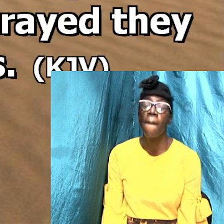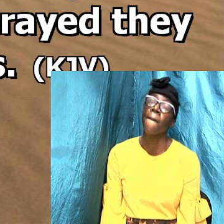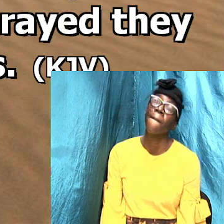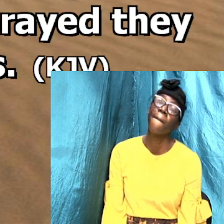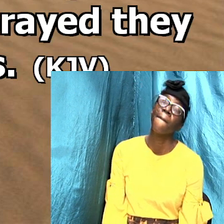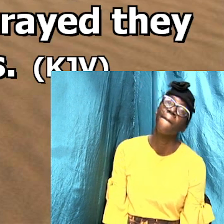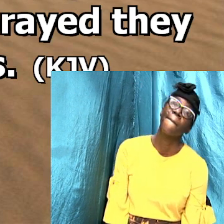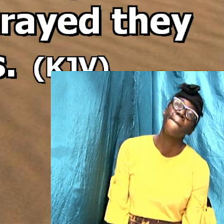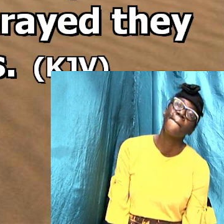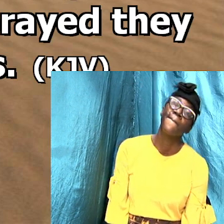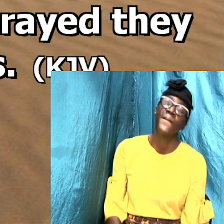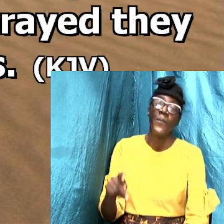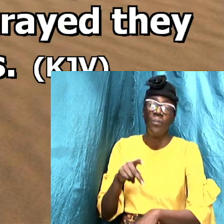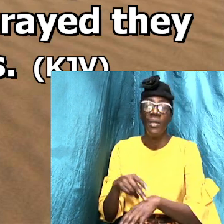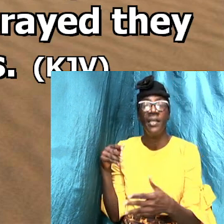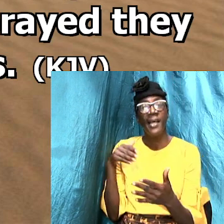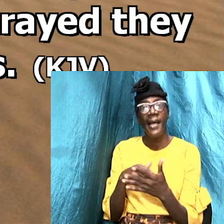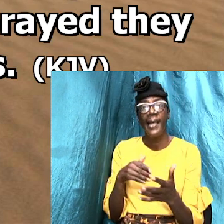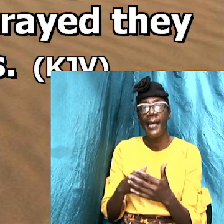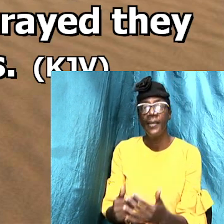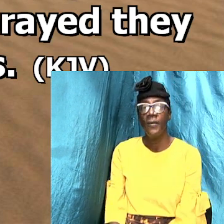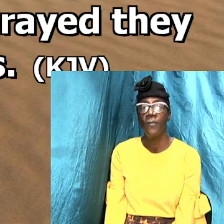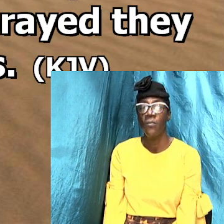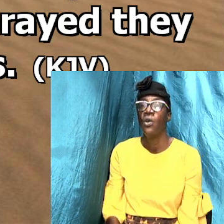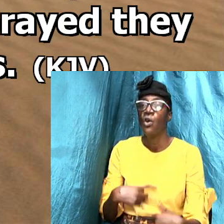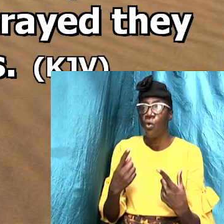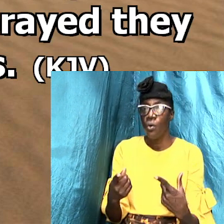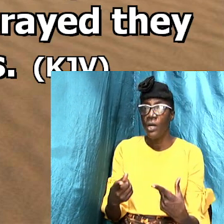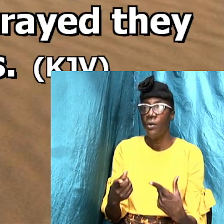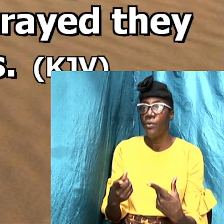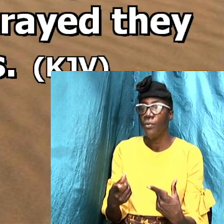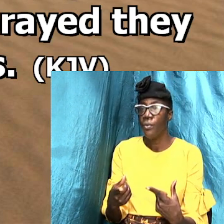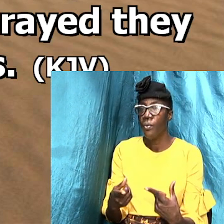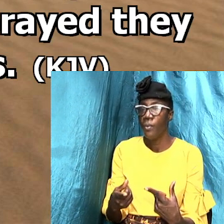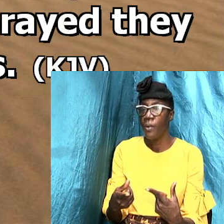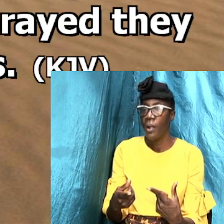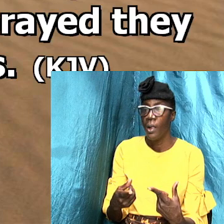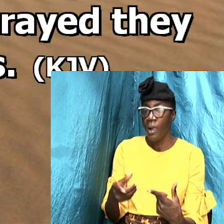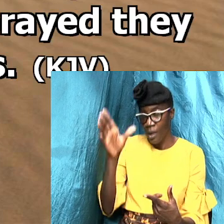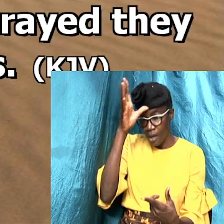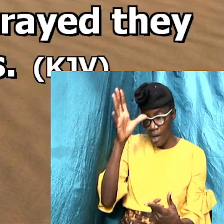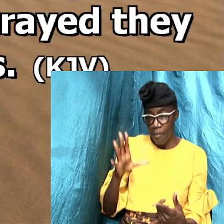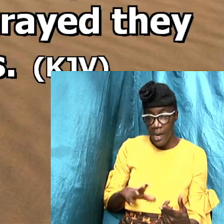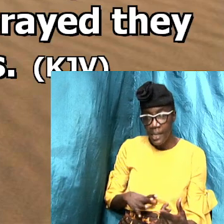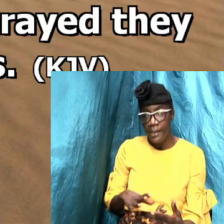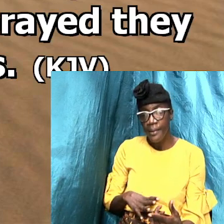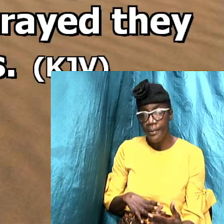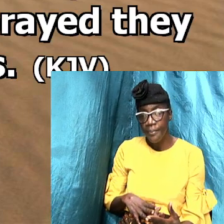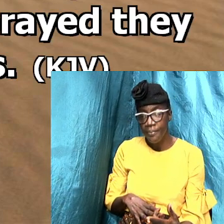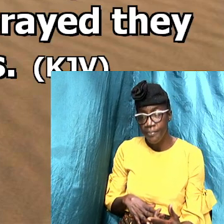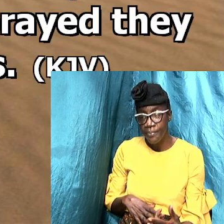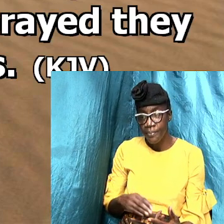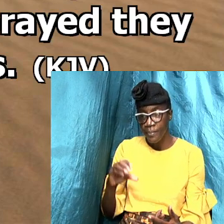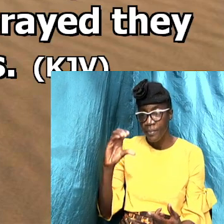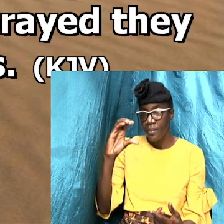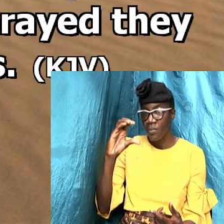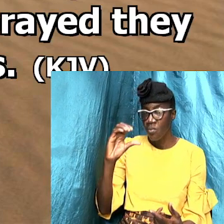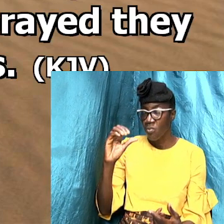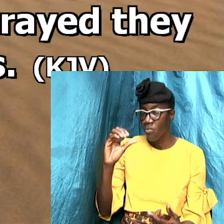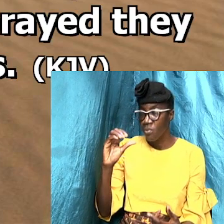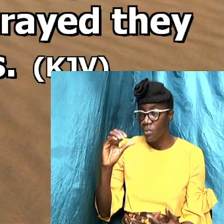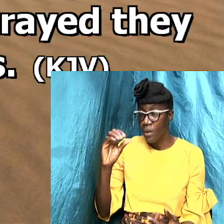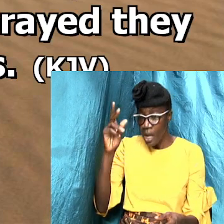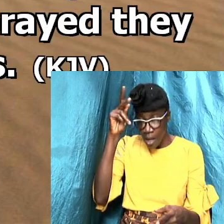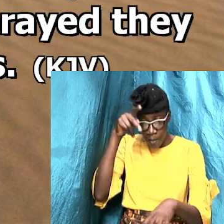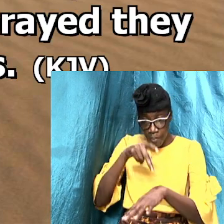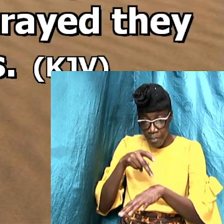this was Peter again going to Cornelius and from Acts 2 Peter preached